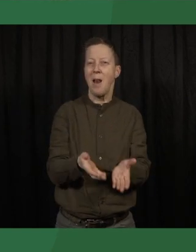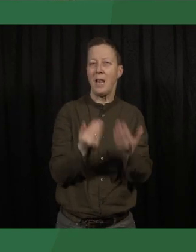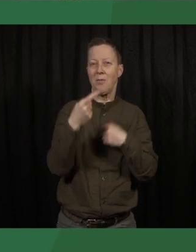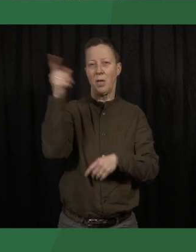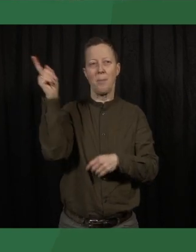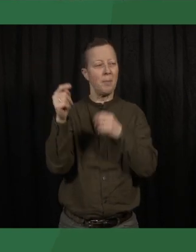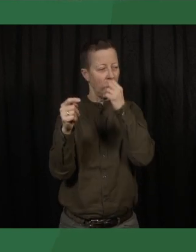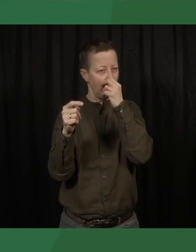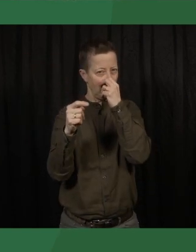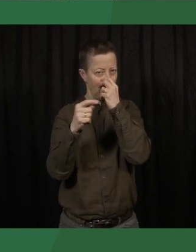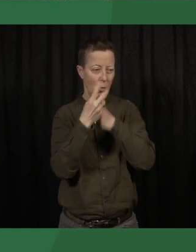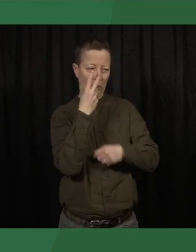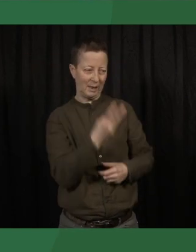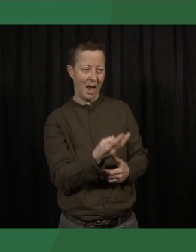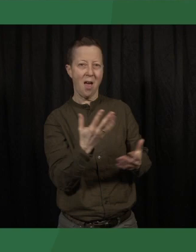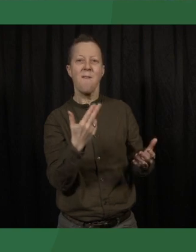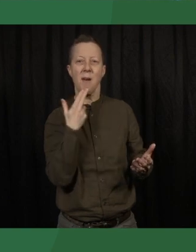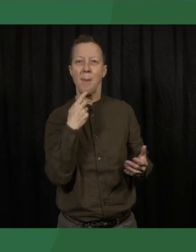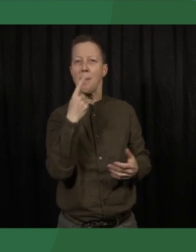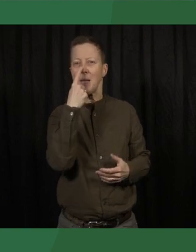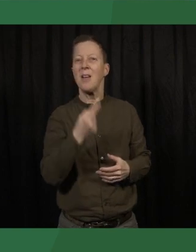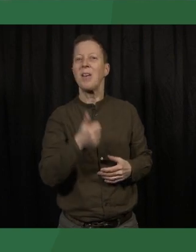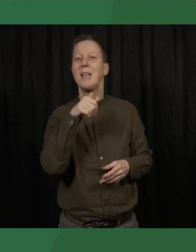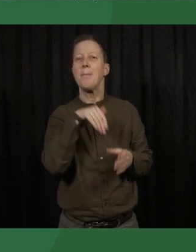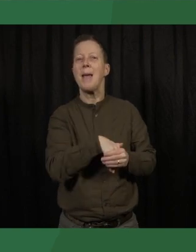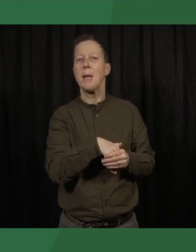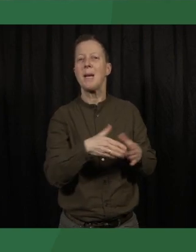the most important members of the opposition.